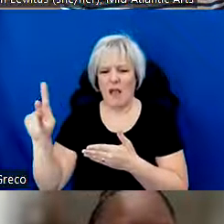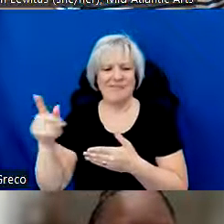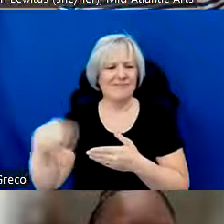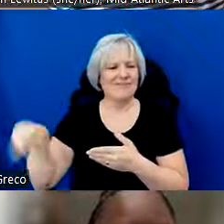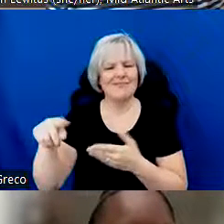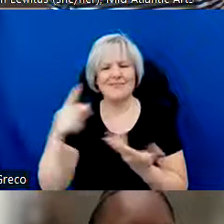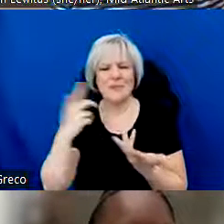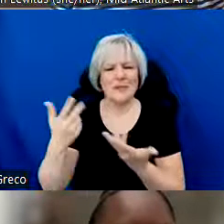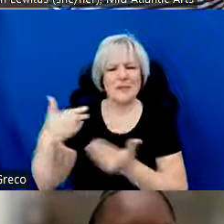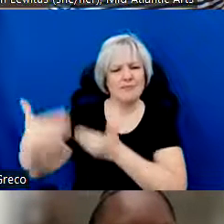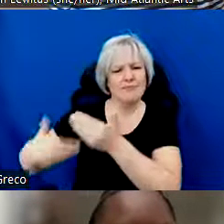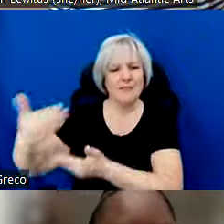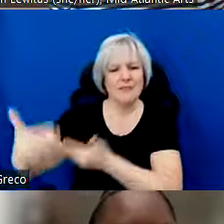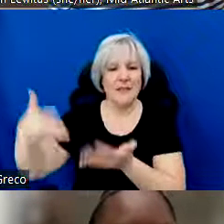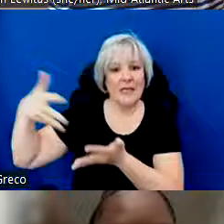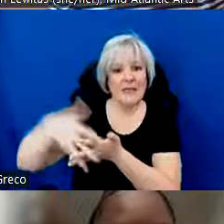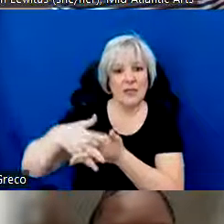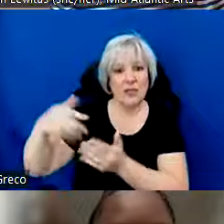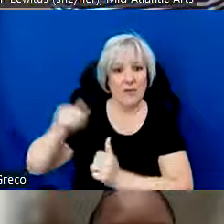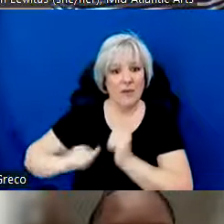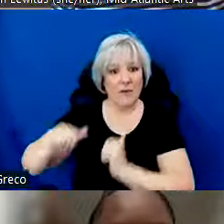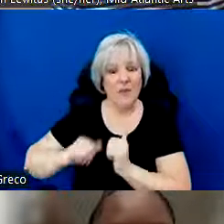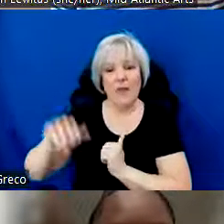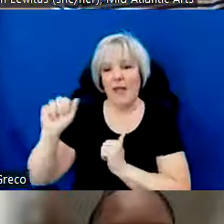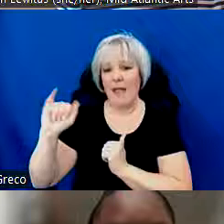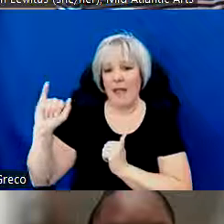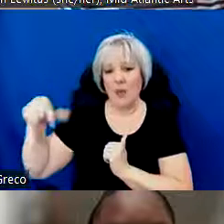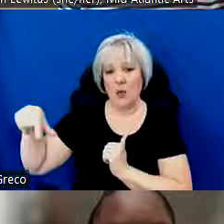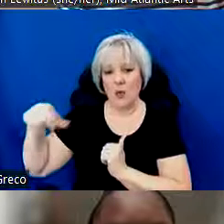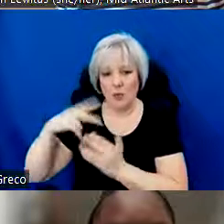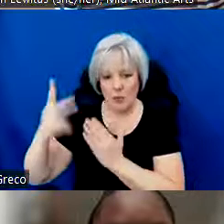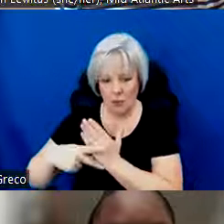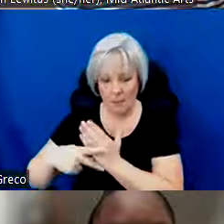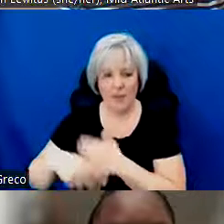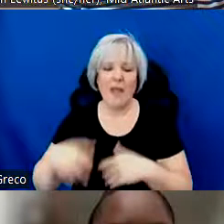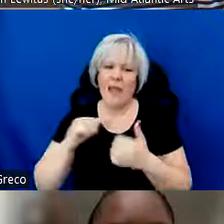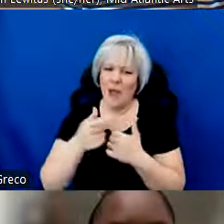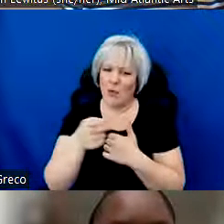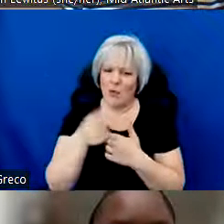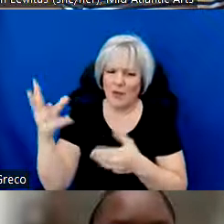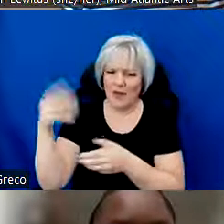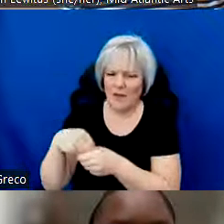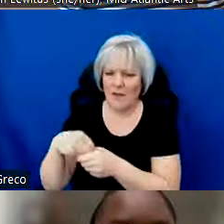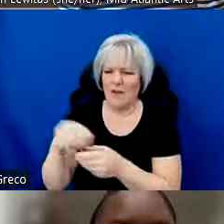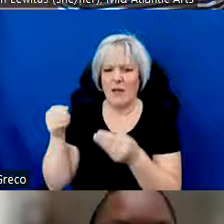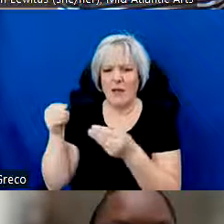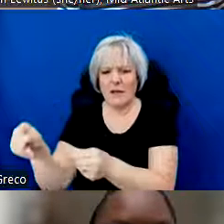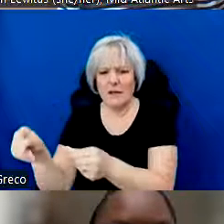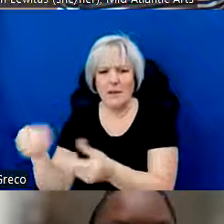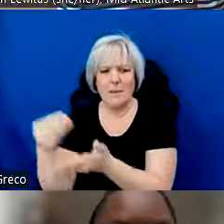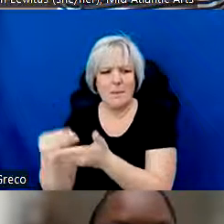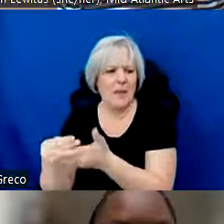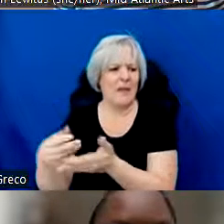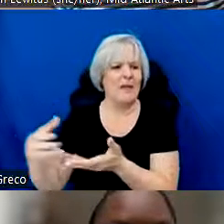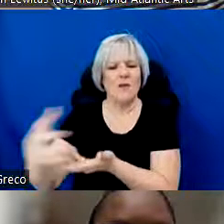Advancing Indigenous Performances, or AIP, program, and how you can leverage additional funds for your Special